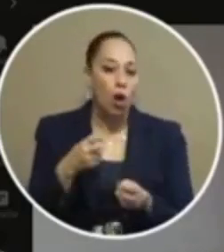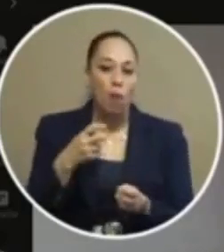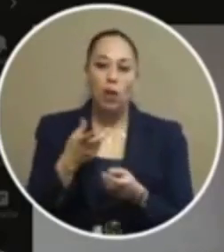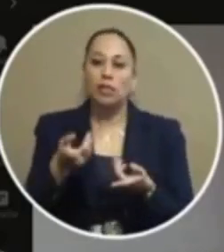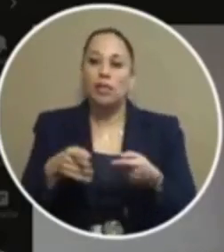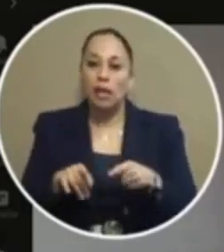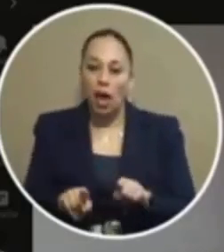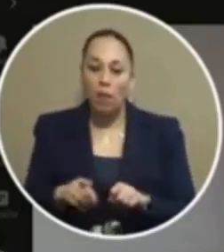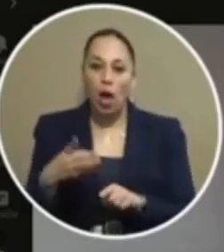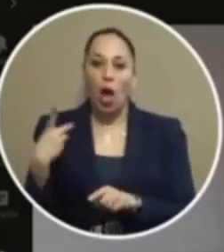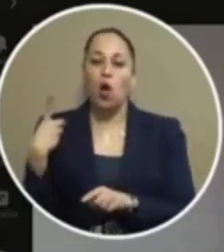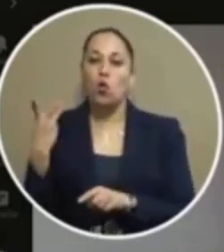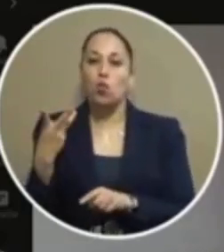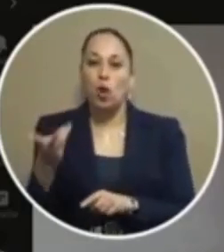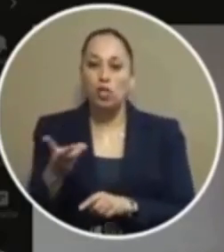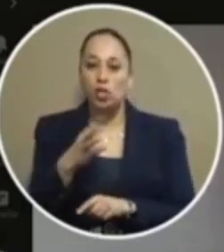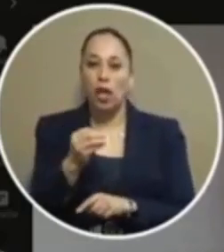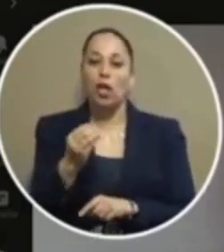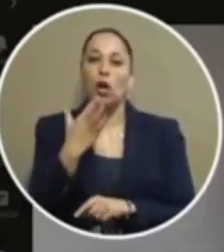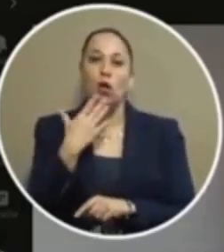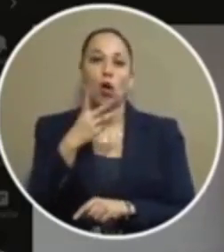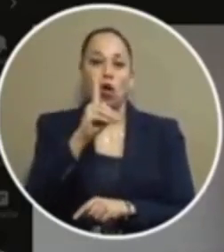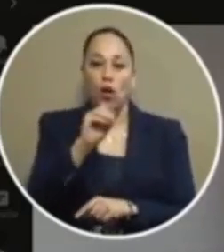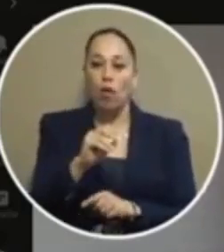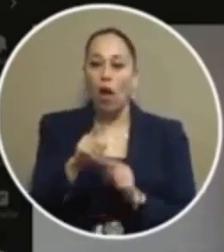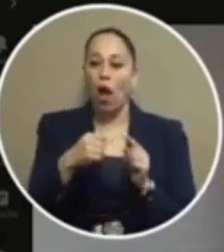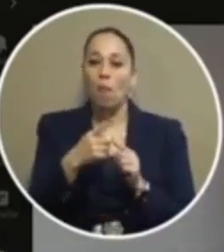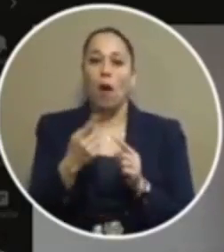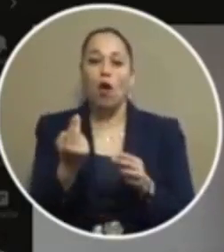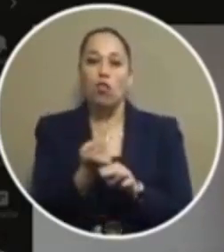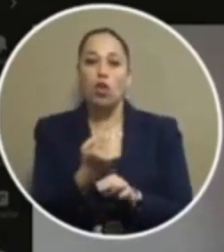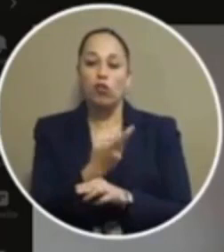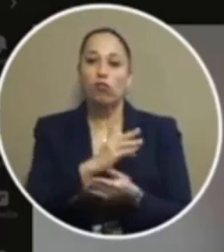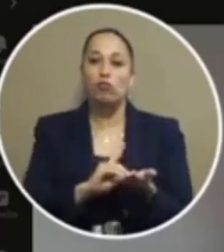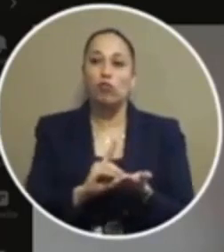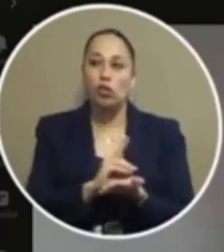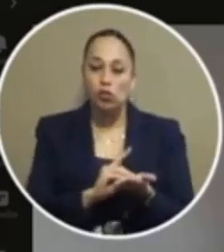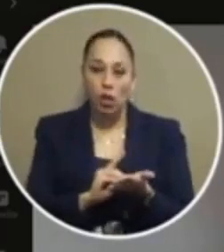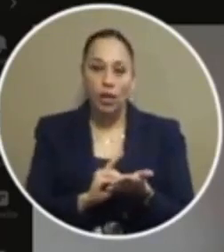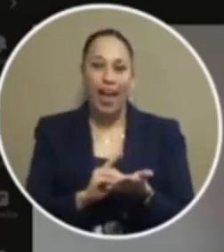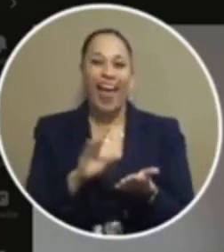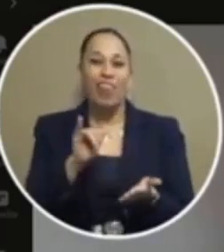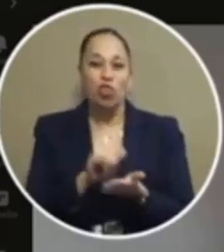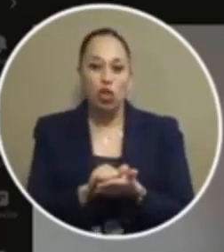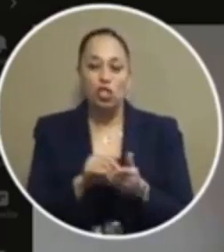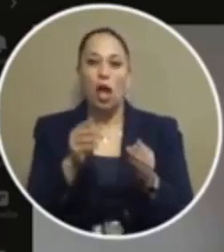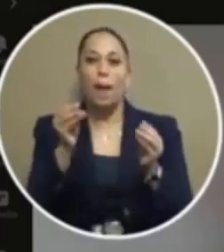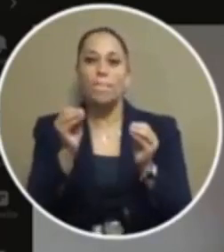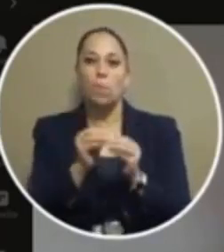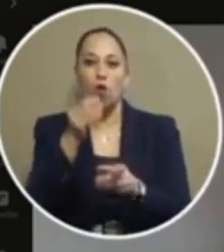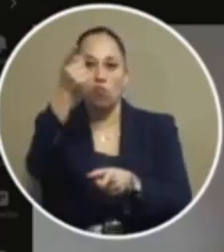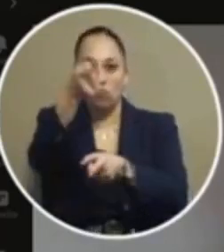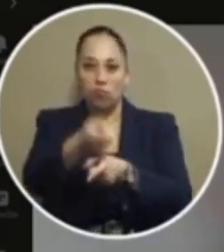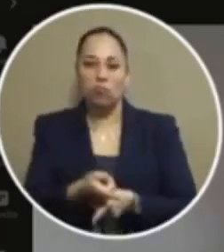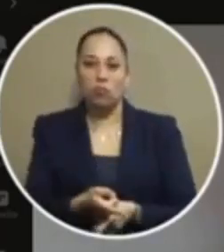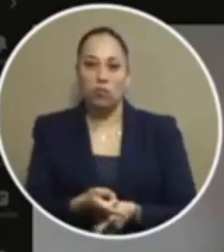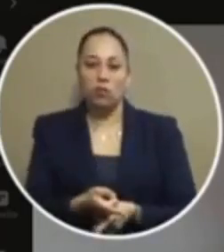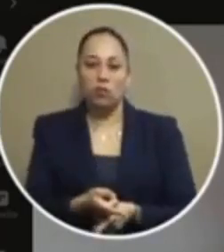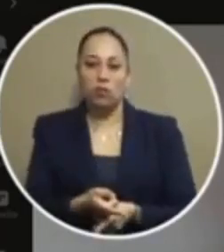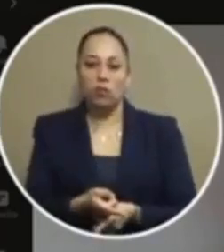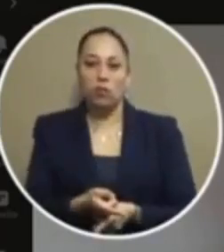place in washington and colorado as far as drug use up there those are more accurate and uh